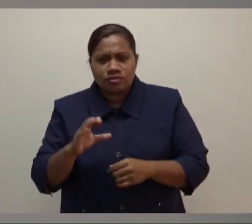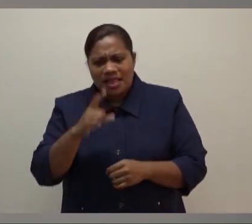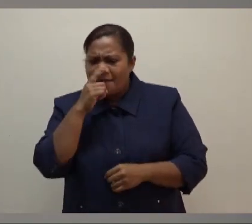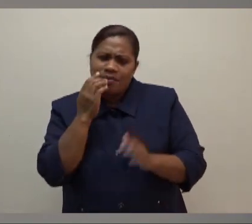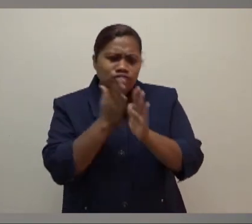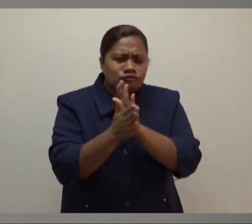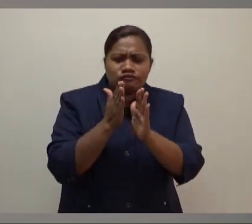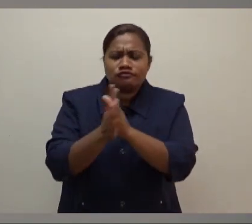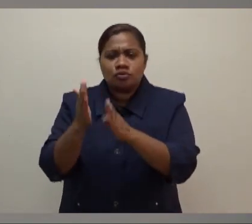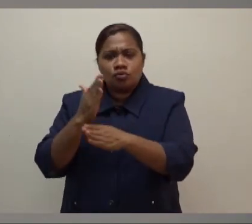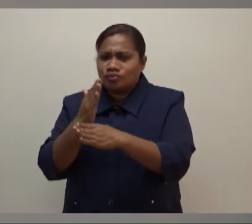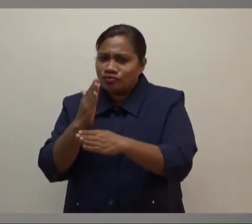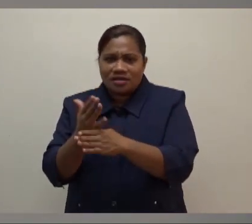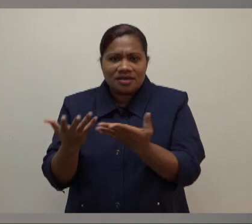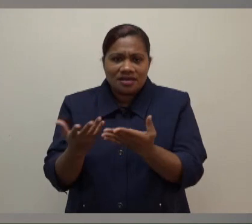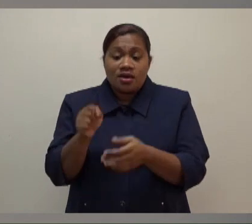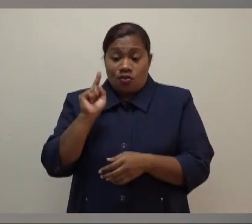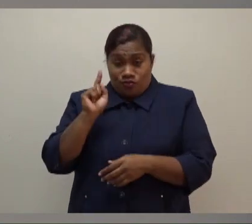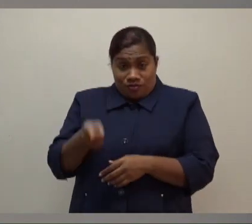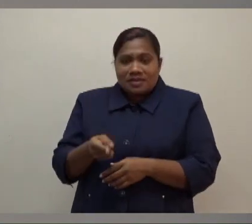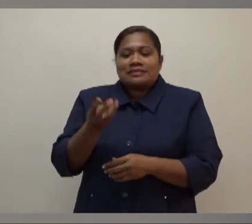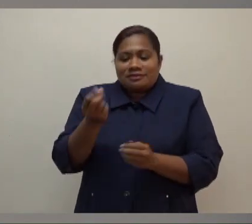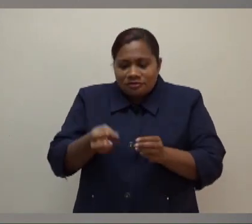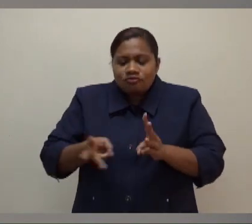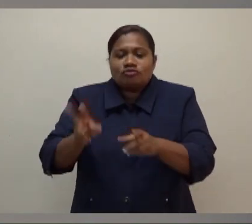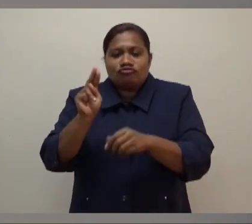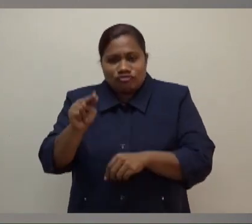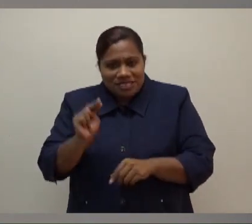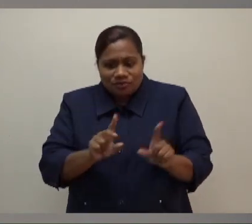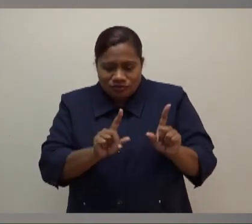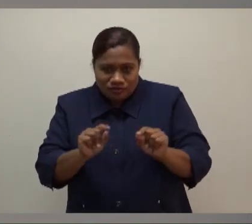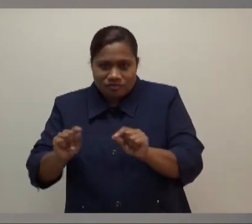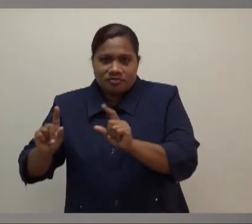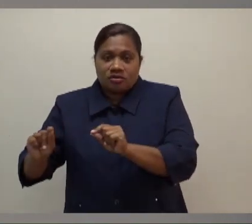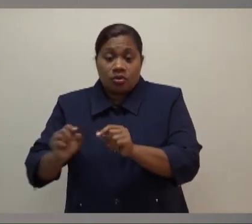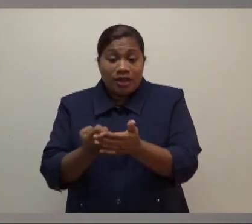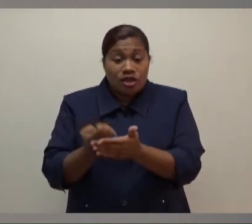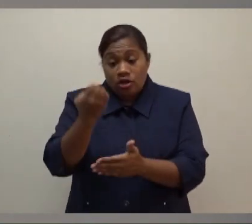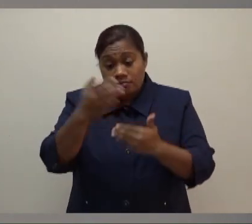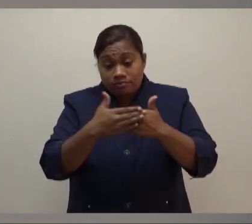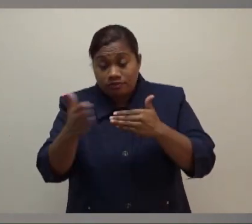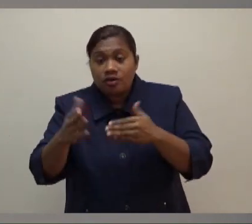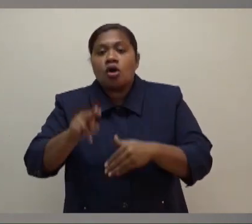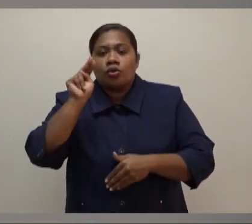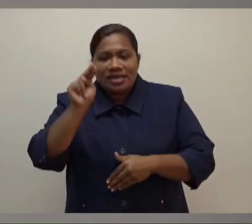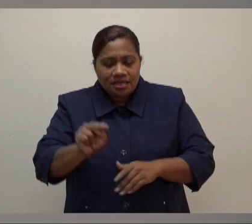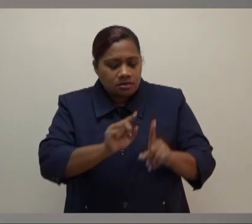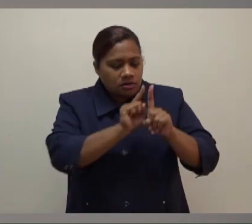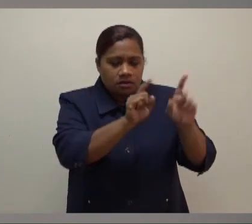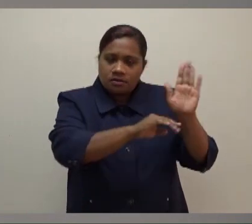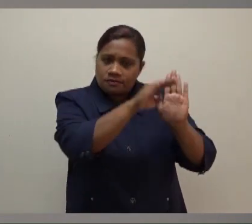those are the measures that you need to take. The economy needs to open up. We need to adhere to various protocols. We need to adapt